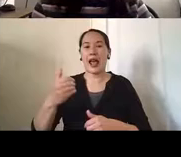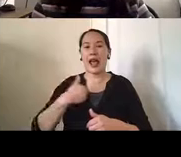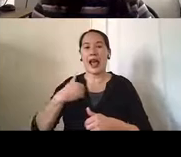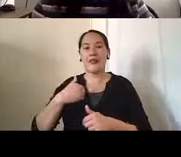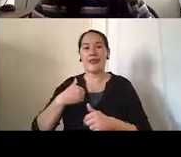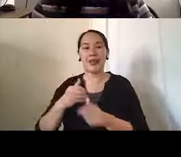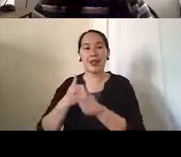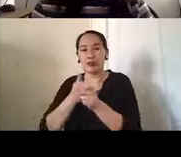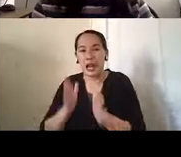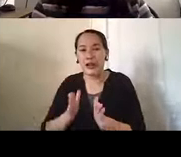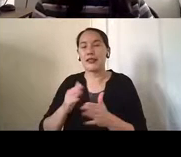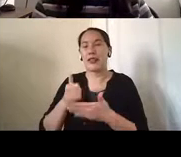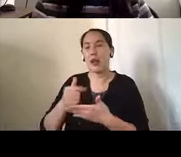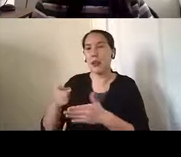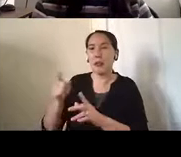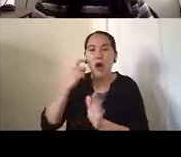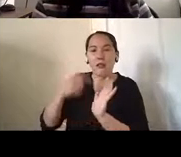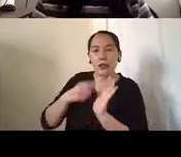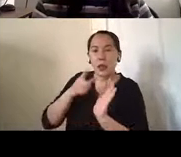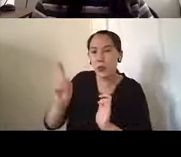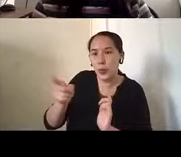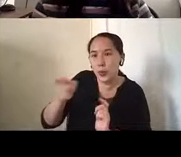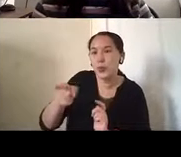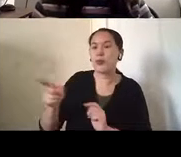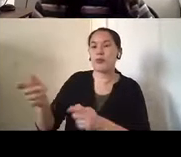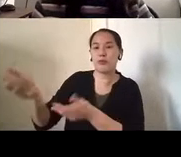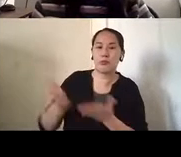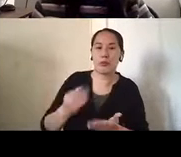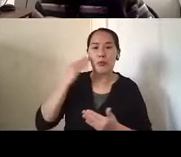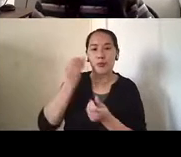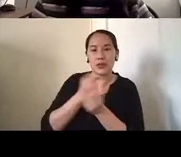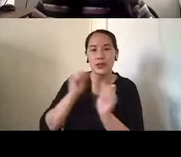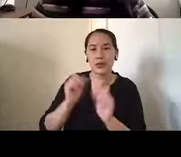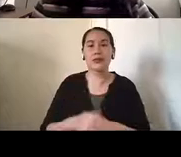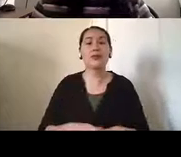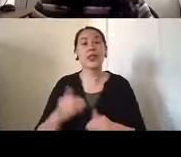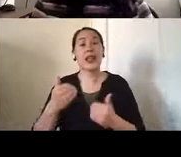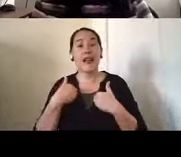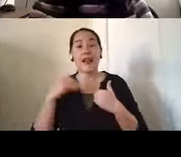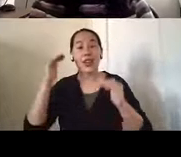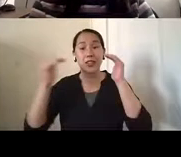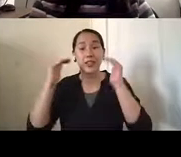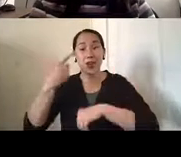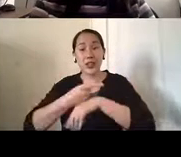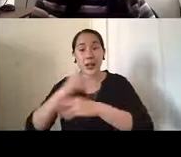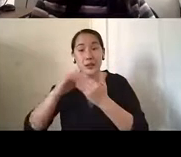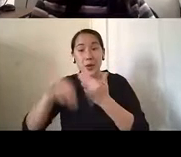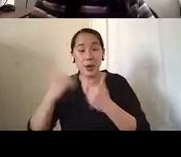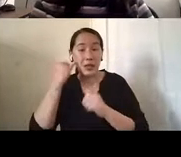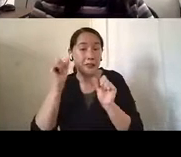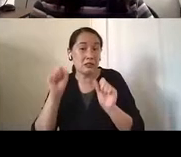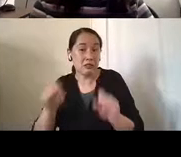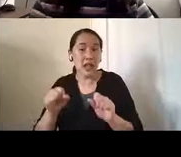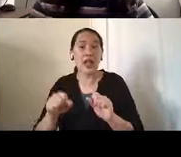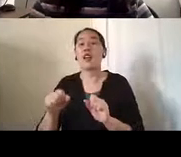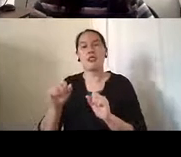medical emergency. Um, like when I said, we like to offer adult day programs, um, if they're available, where they can socialize